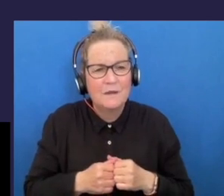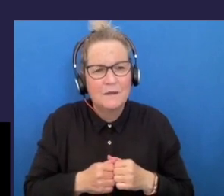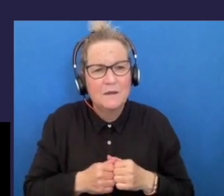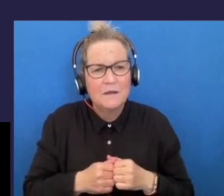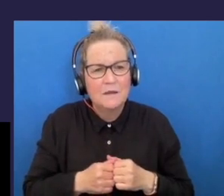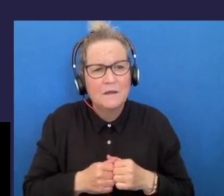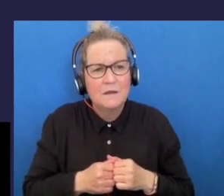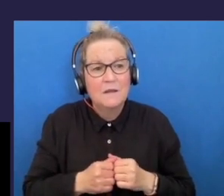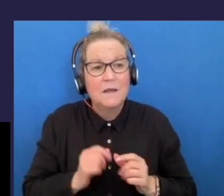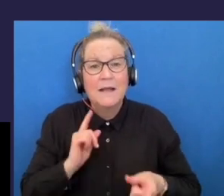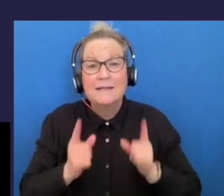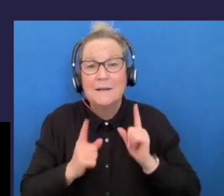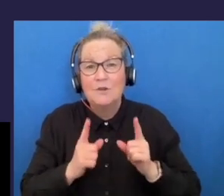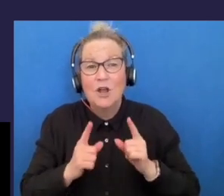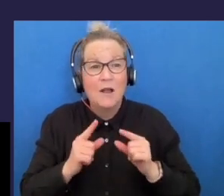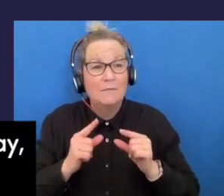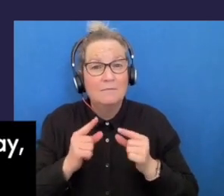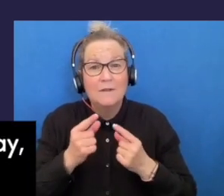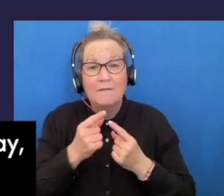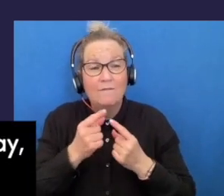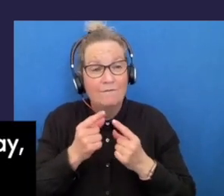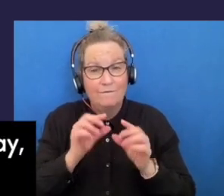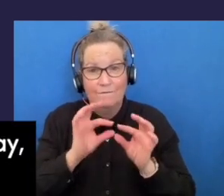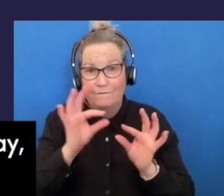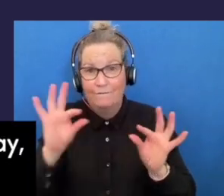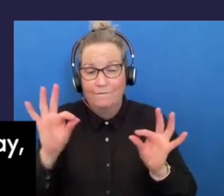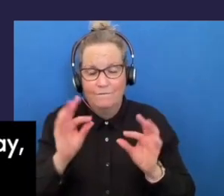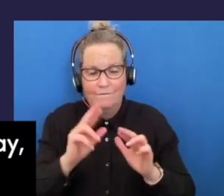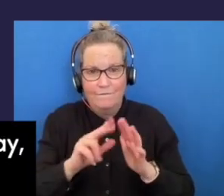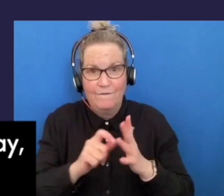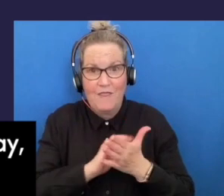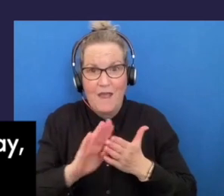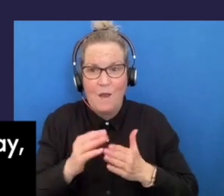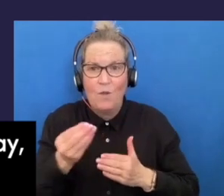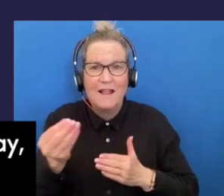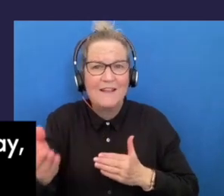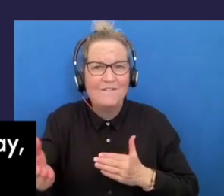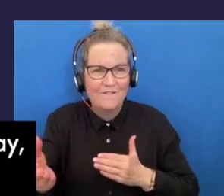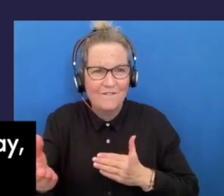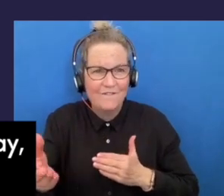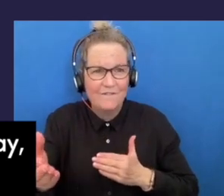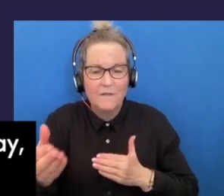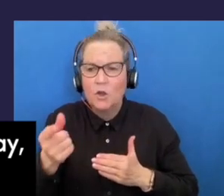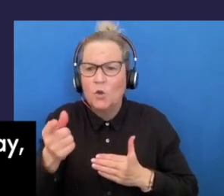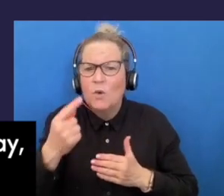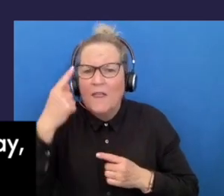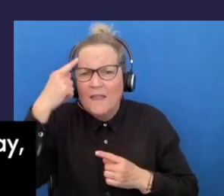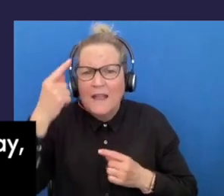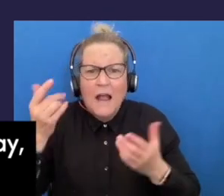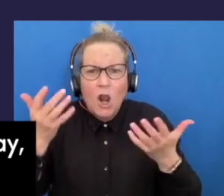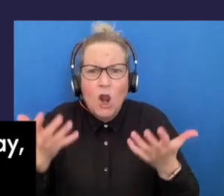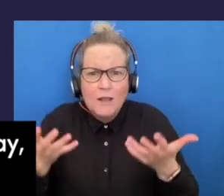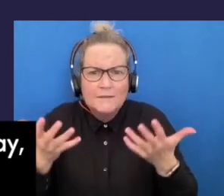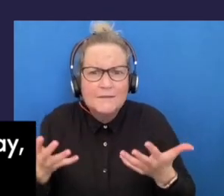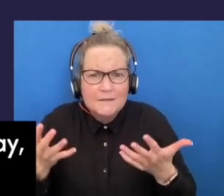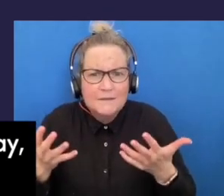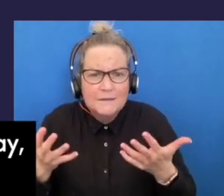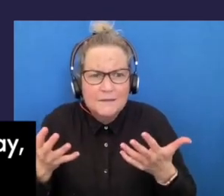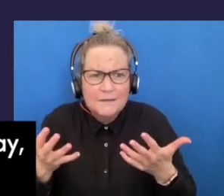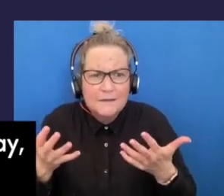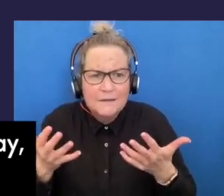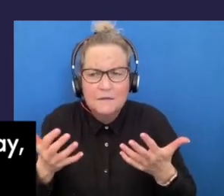feather just like this one and i'll give them to them and i'll say is this feather light and i say yeah and then